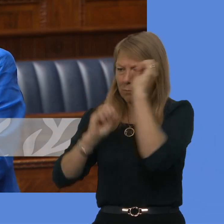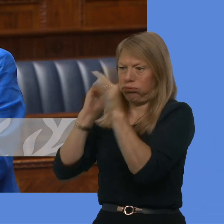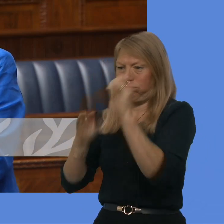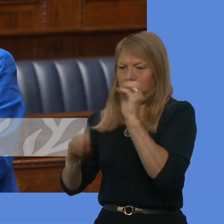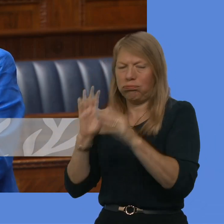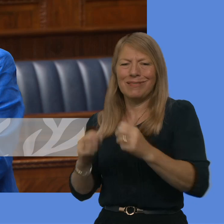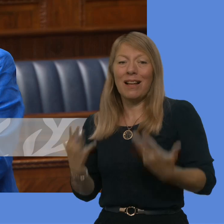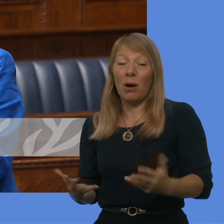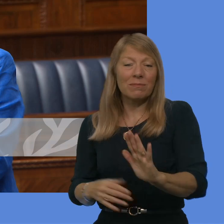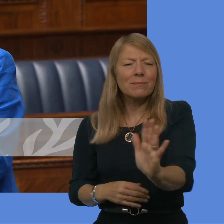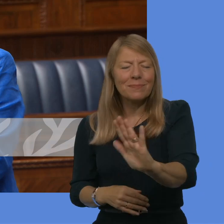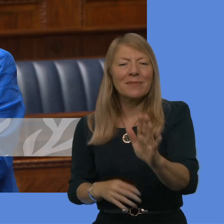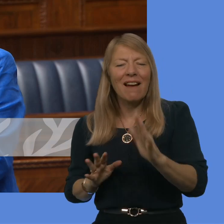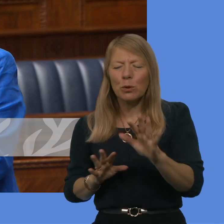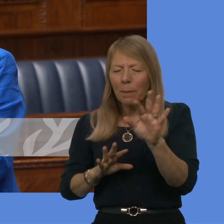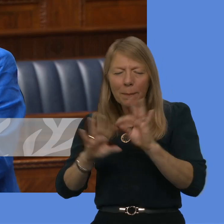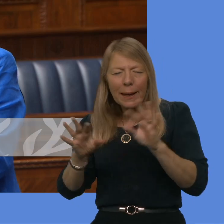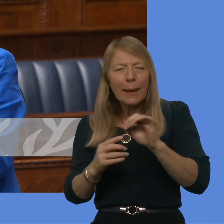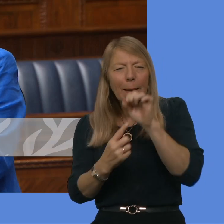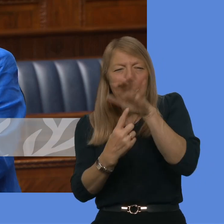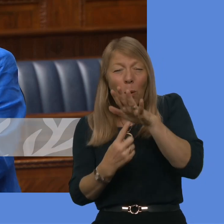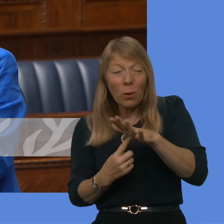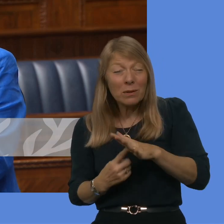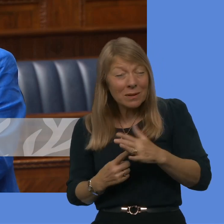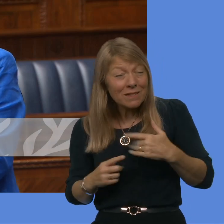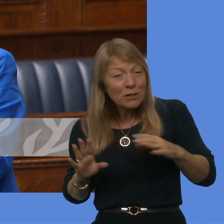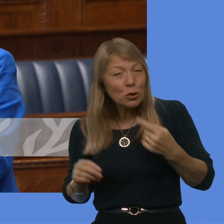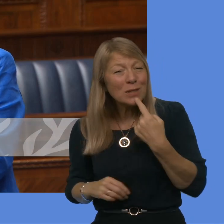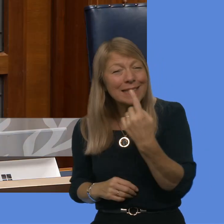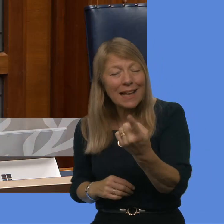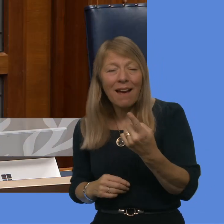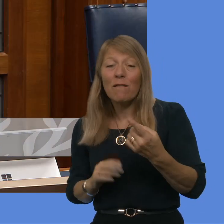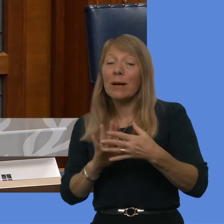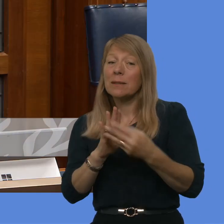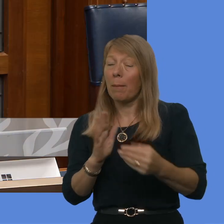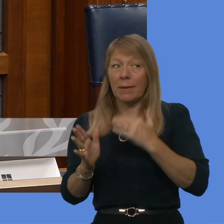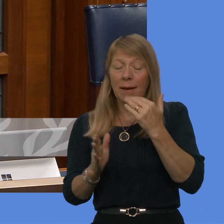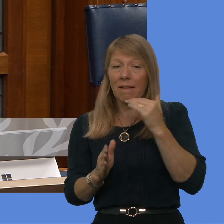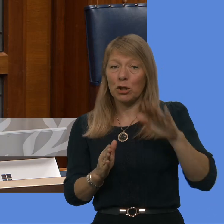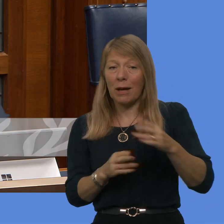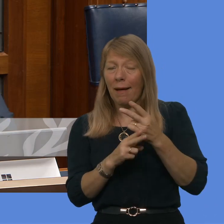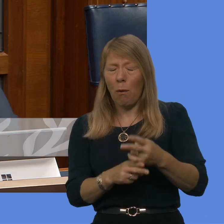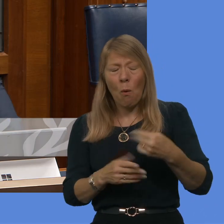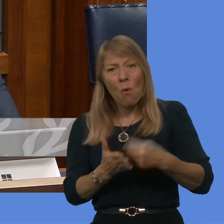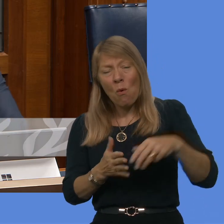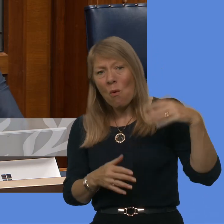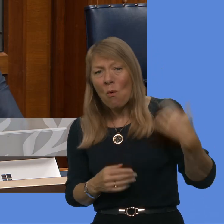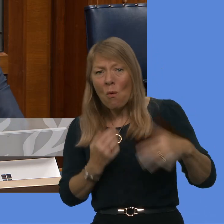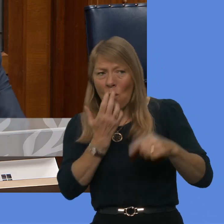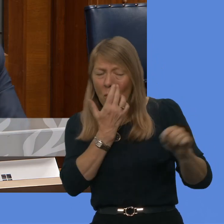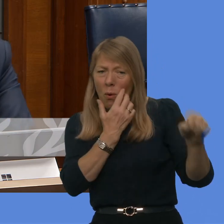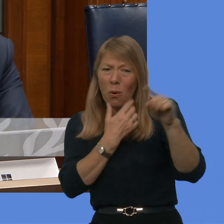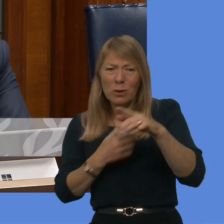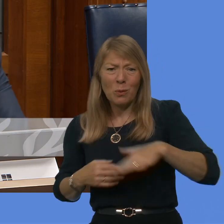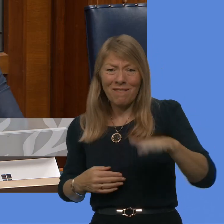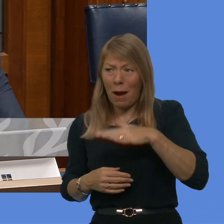highlighted, as I have said, a number of those issues already, issues such as the lack of affordable childcare, putting pressures on families right throughout